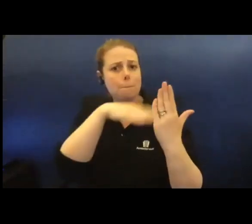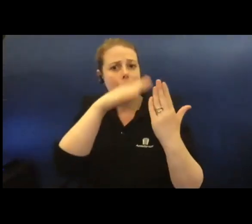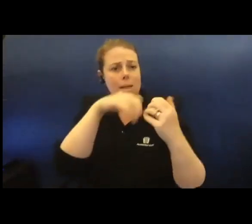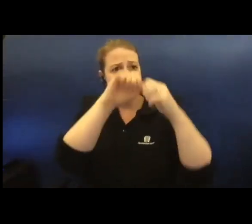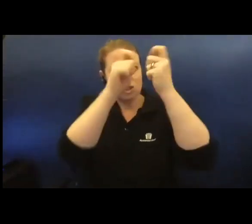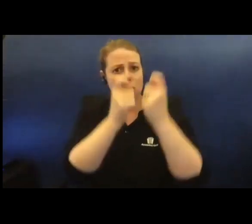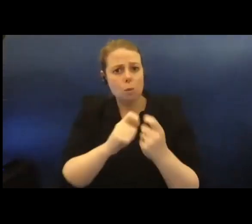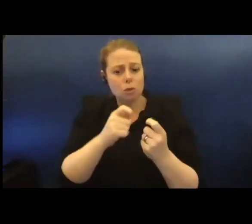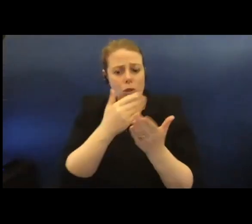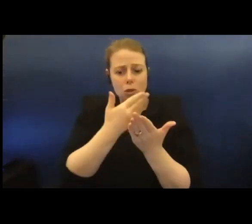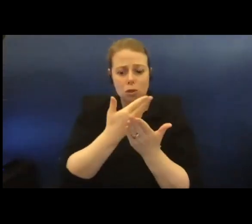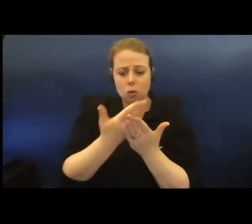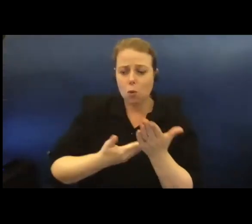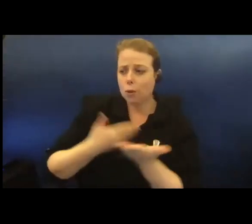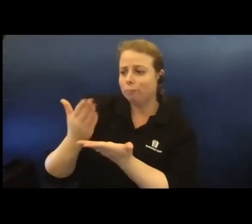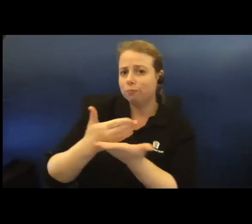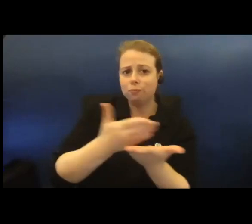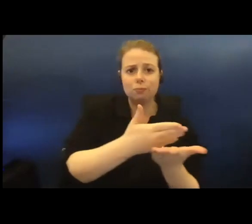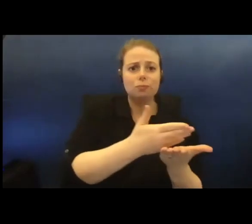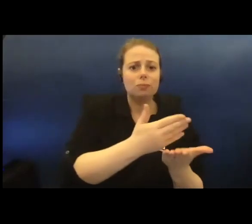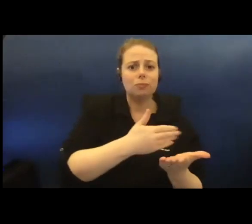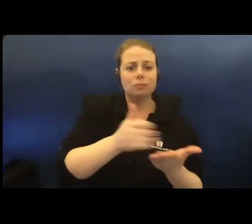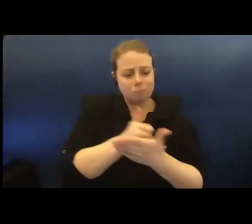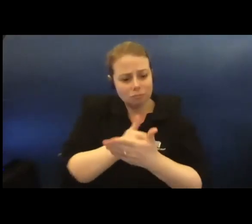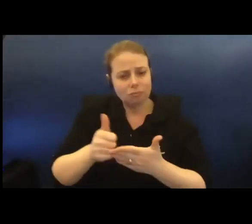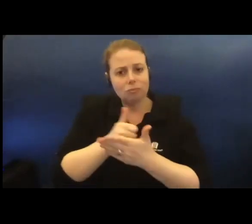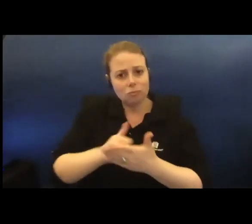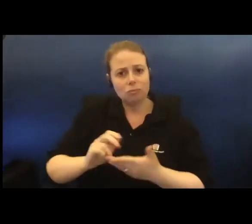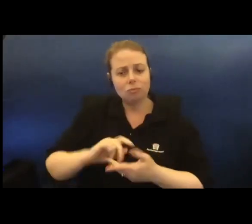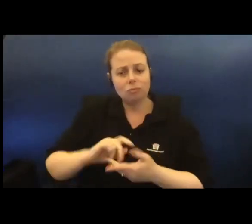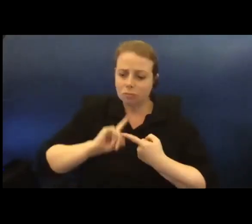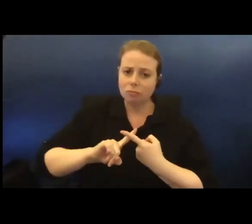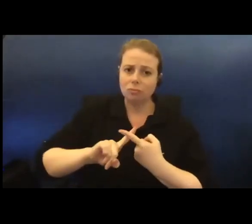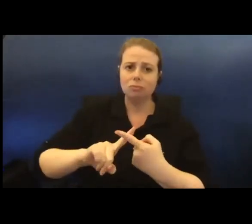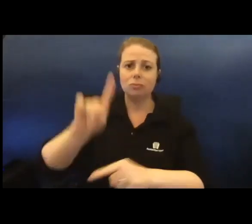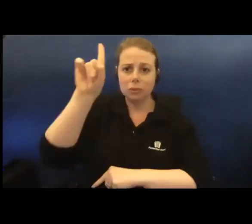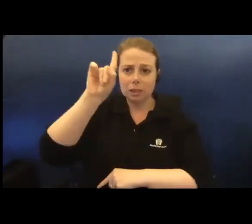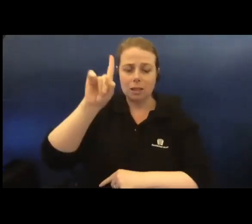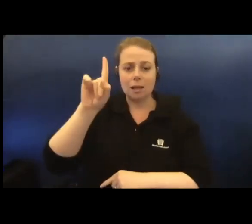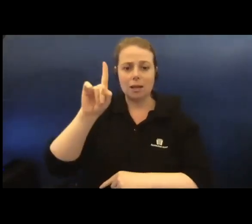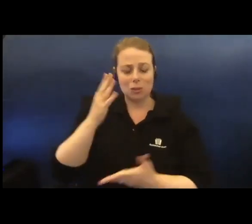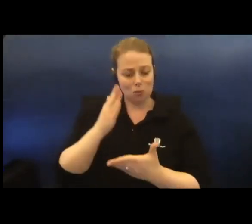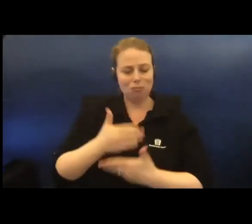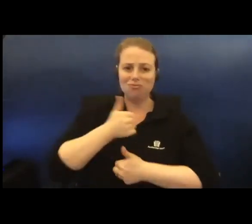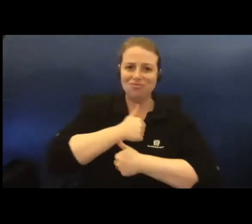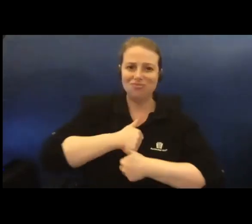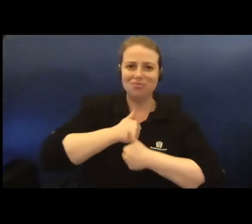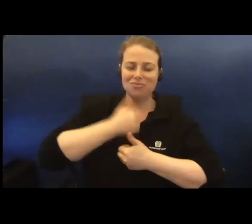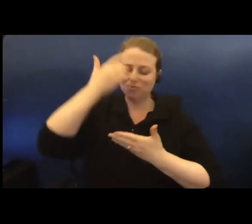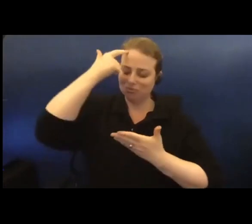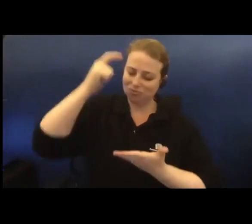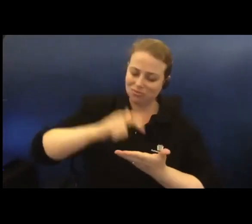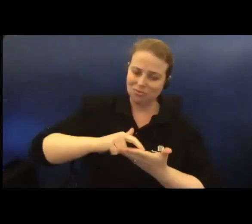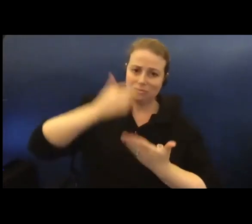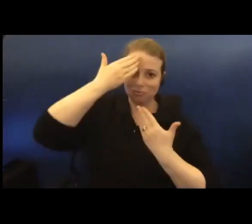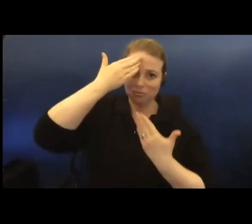stories. And these rituals continue today and it really is with a great deal of joy that I pay my respect to their